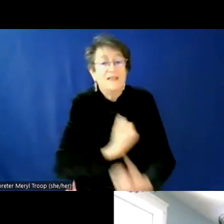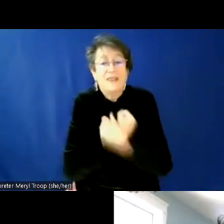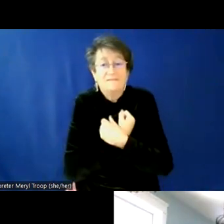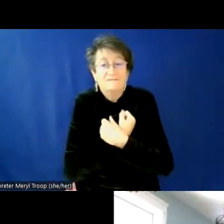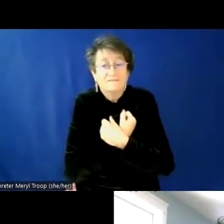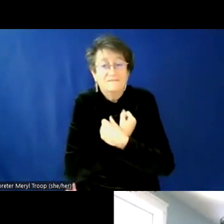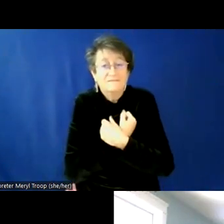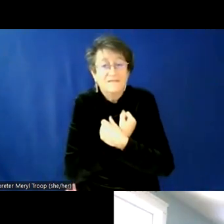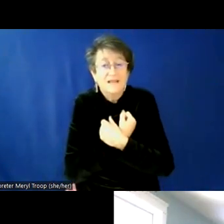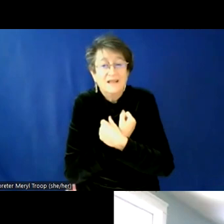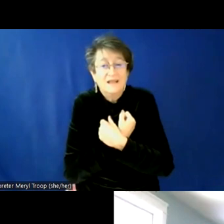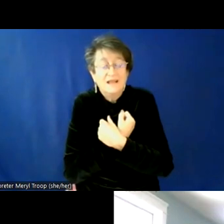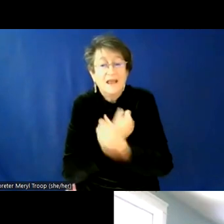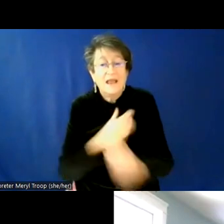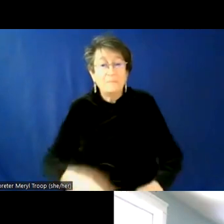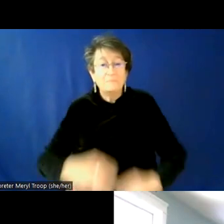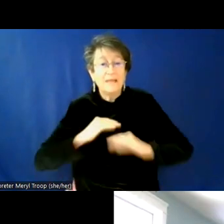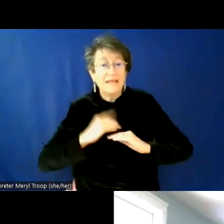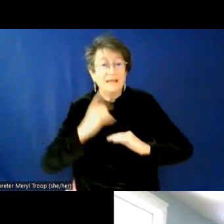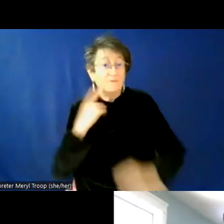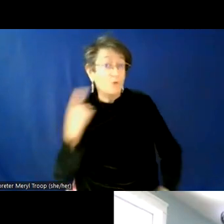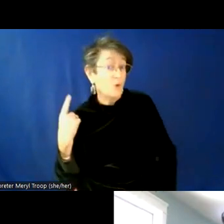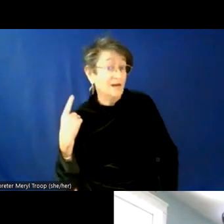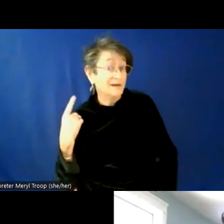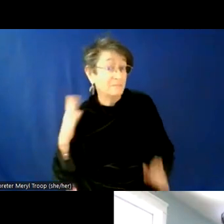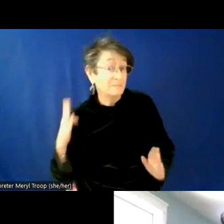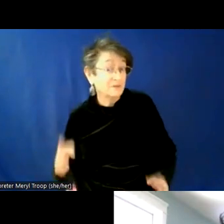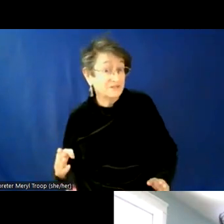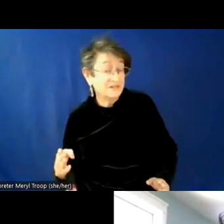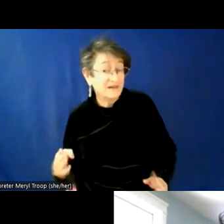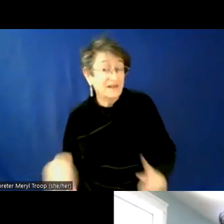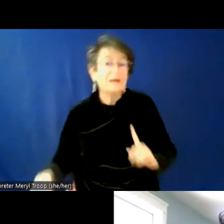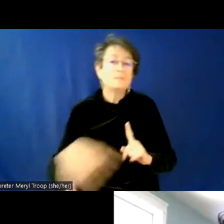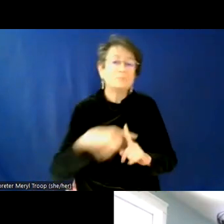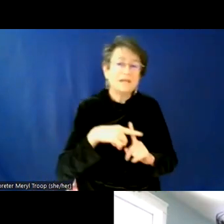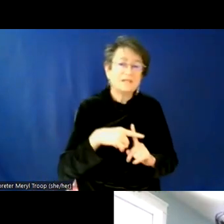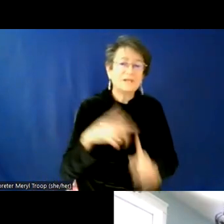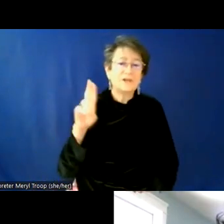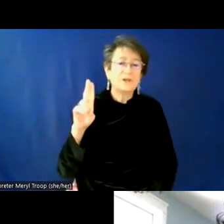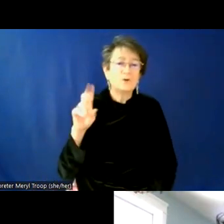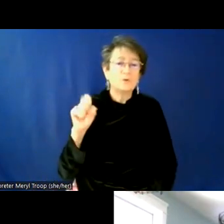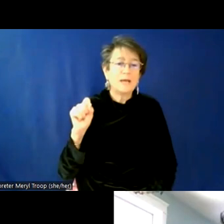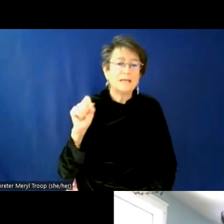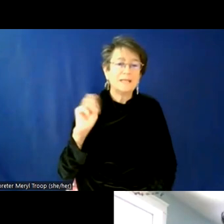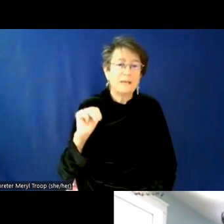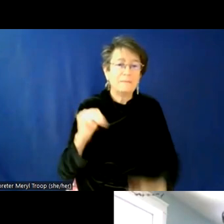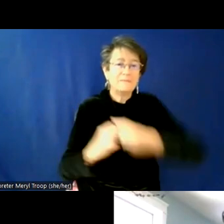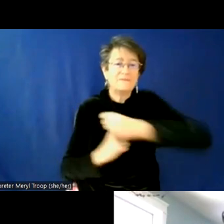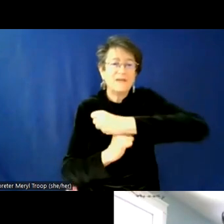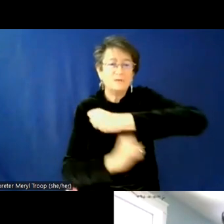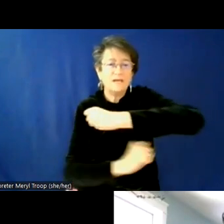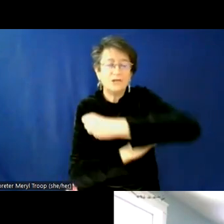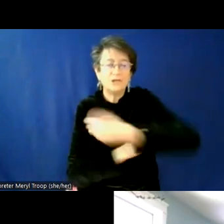Husky snuggle pack is a blanket for one, and it is a USM, uh, foundation, uh,